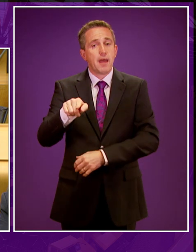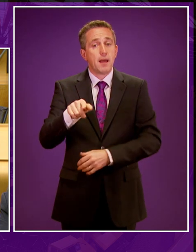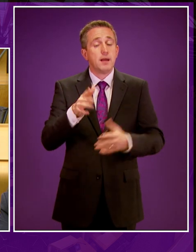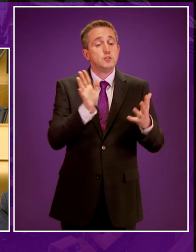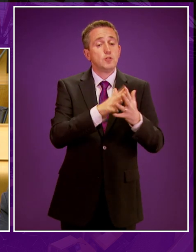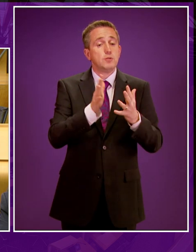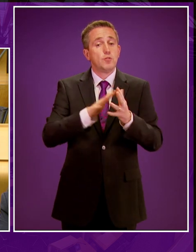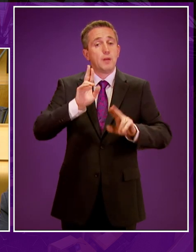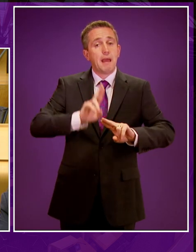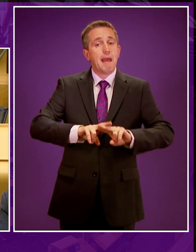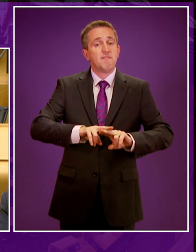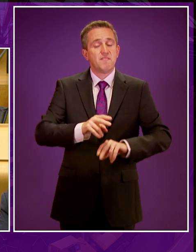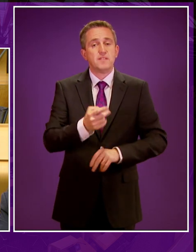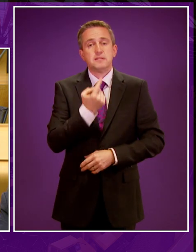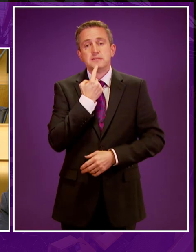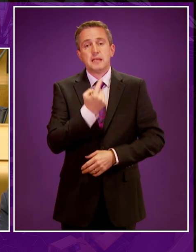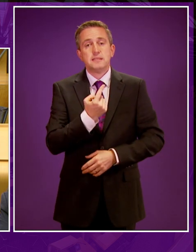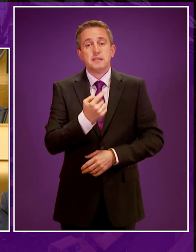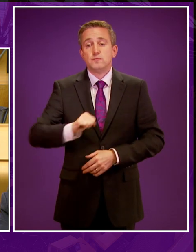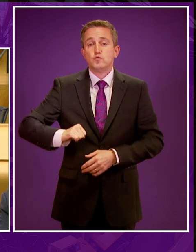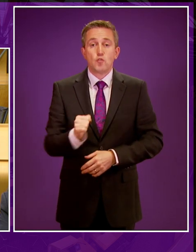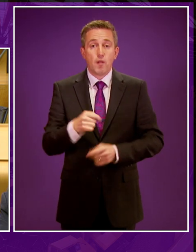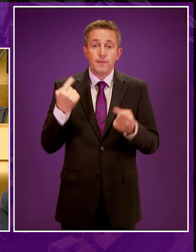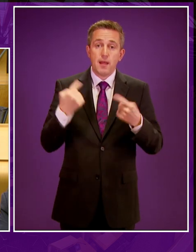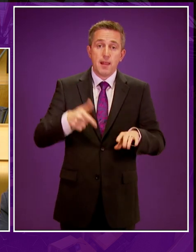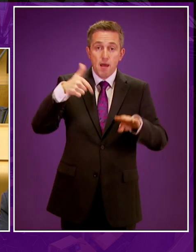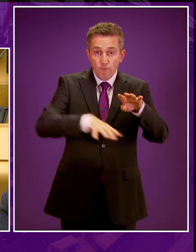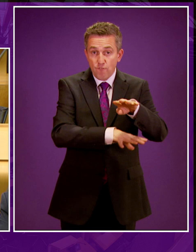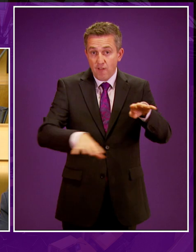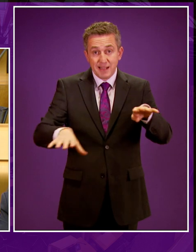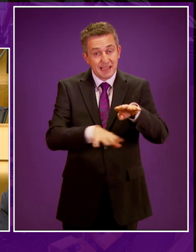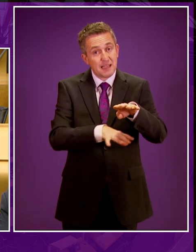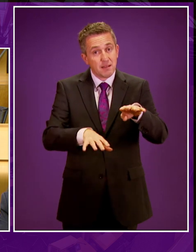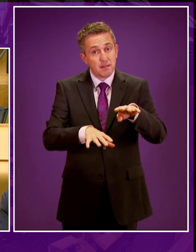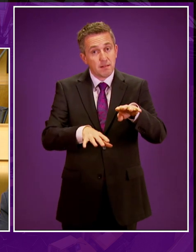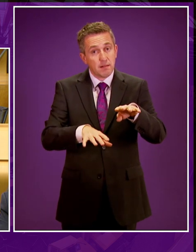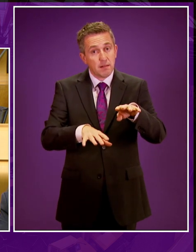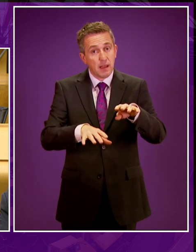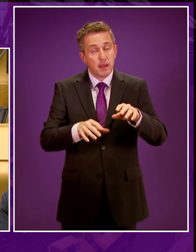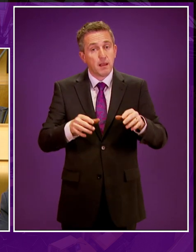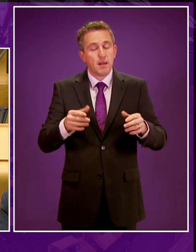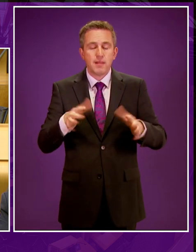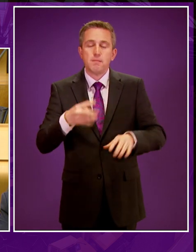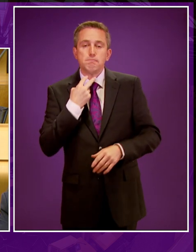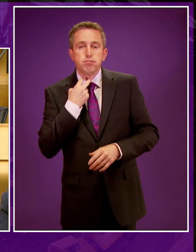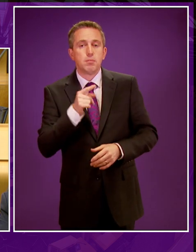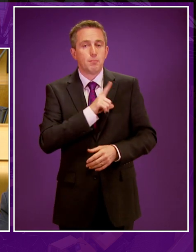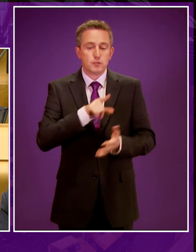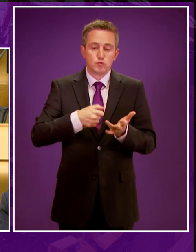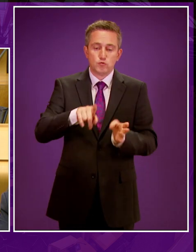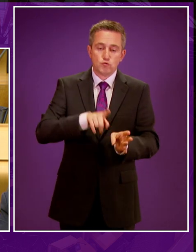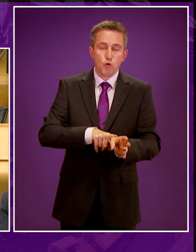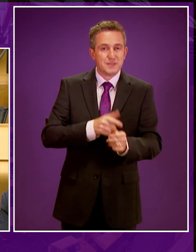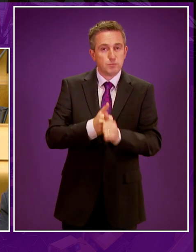WWF have said, if Scotland were to allow fracking, that would fly in the face of a much welcomed ambition, an ambition that the Tories